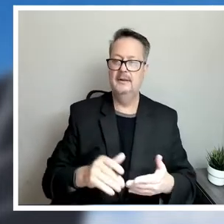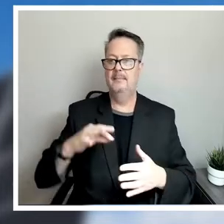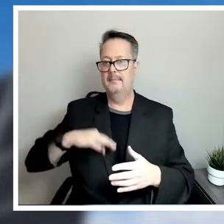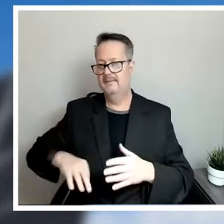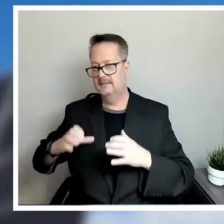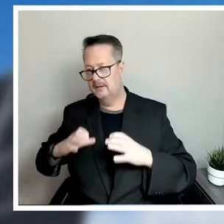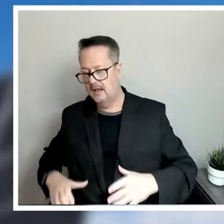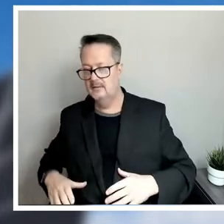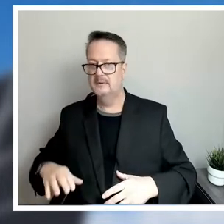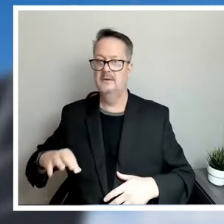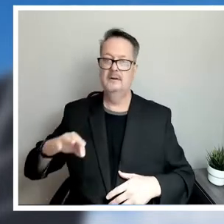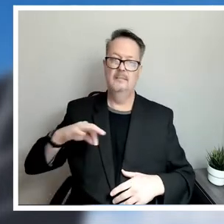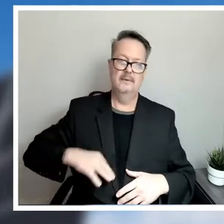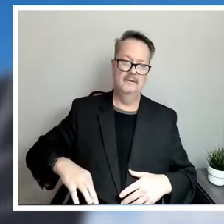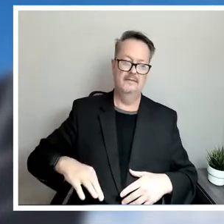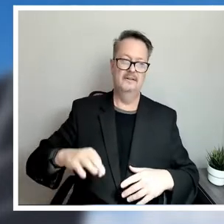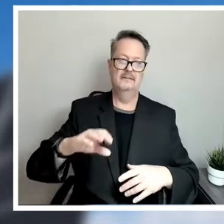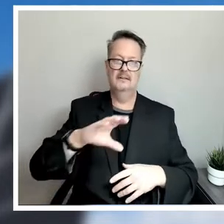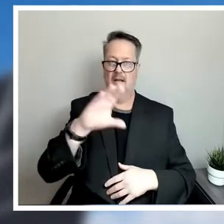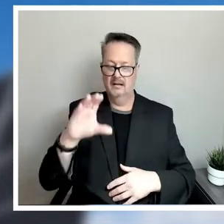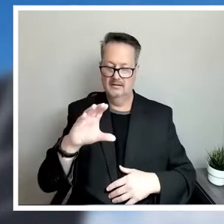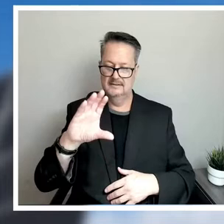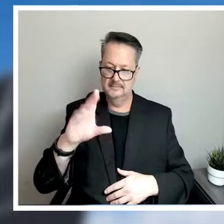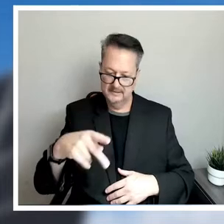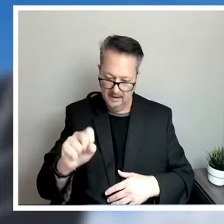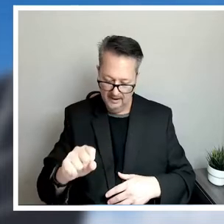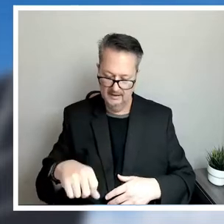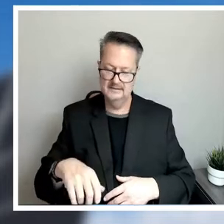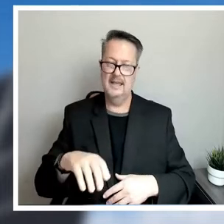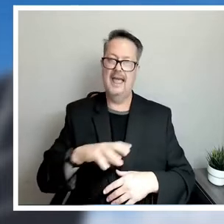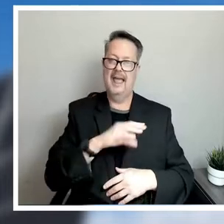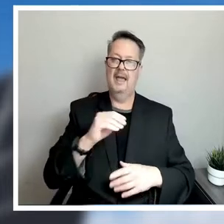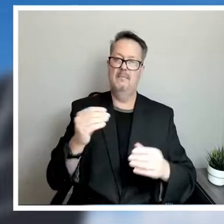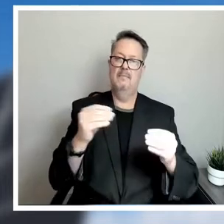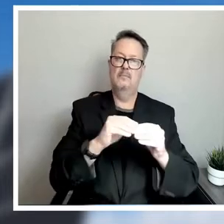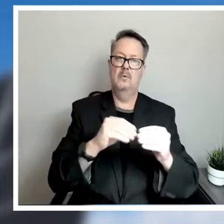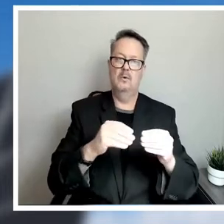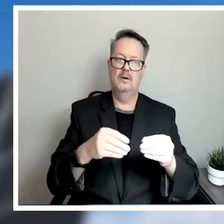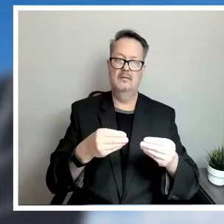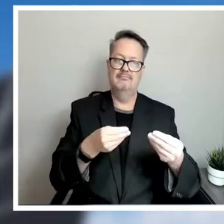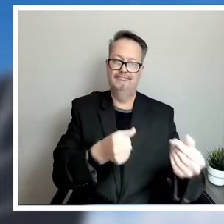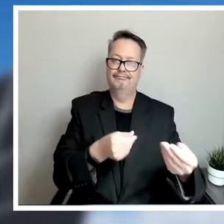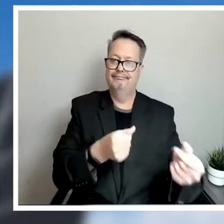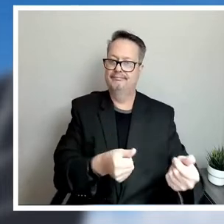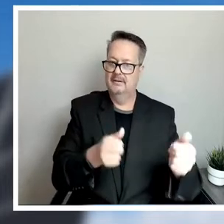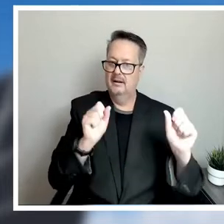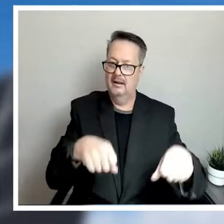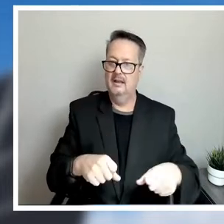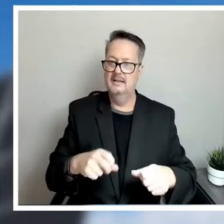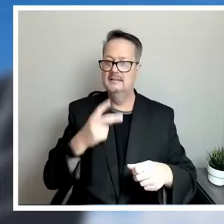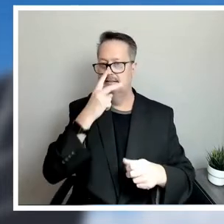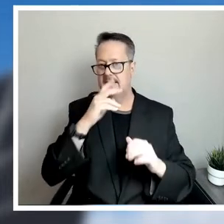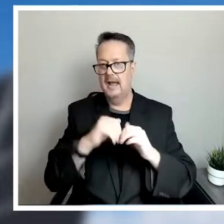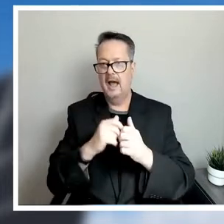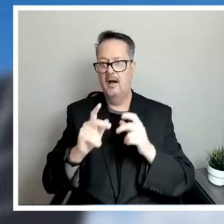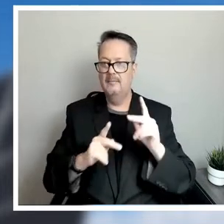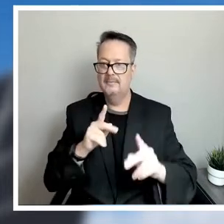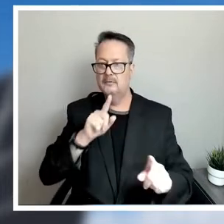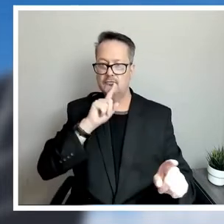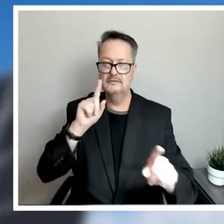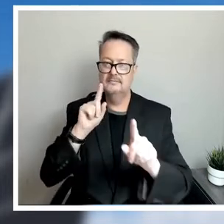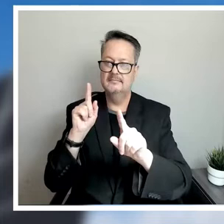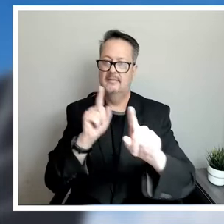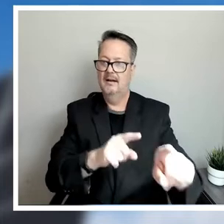liquidity. And so that's really been helpful and allows us to, to see how folks respond over the coming, you know, months in terms of